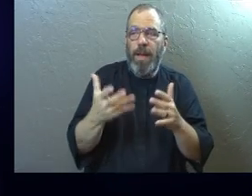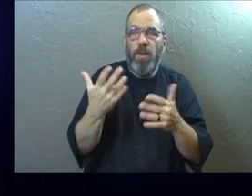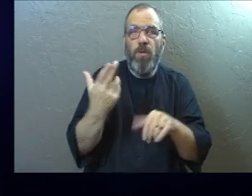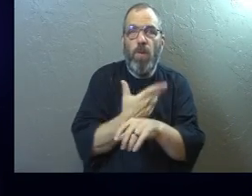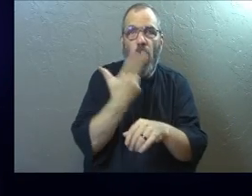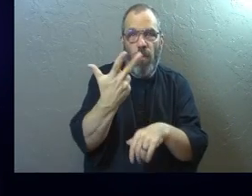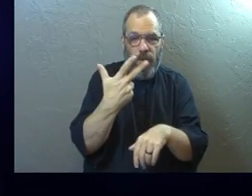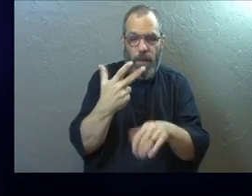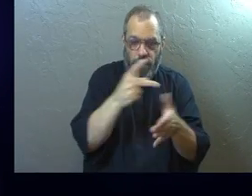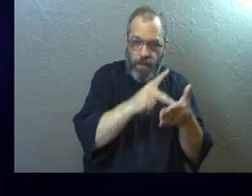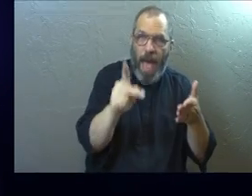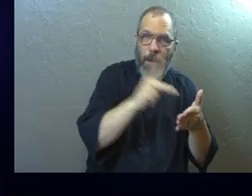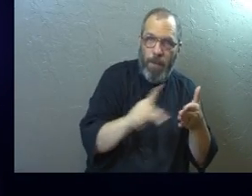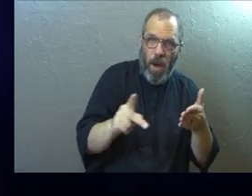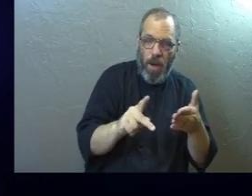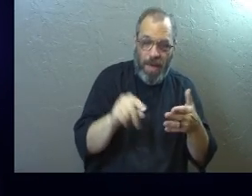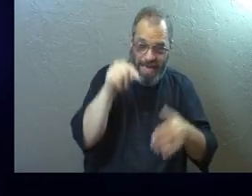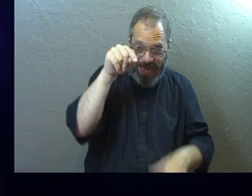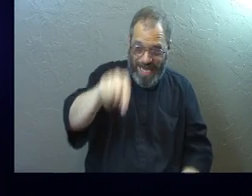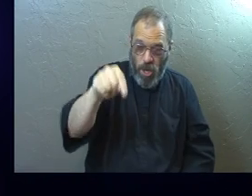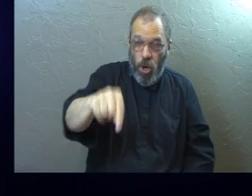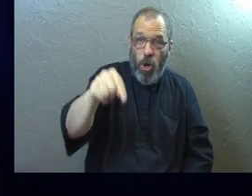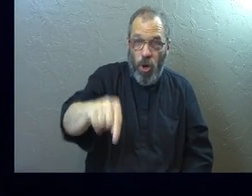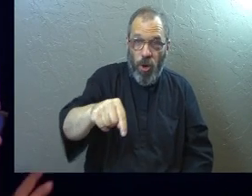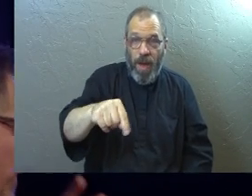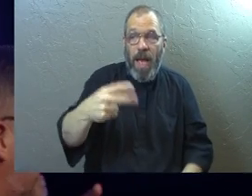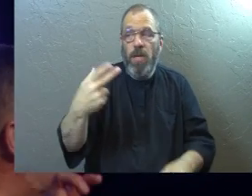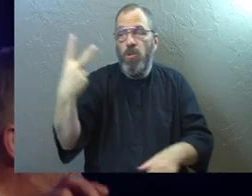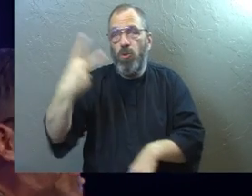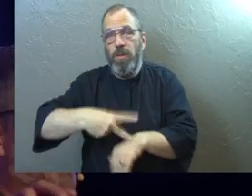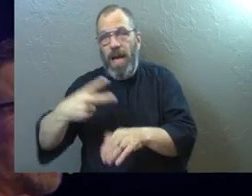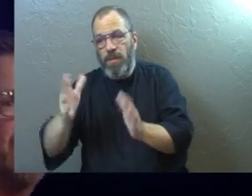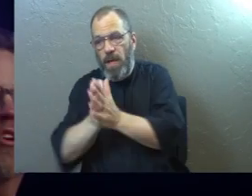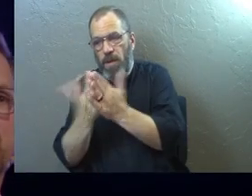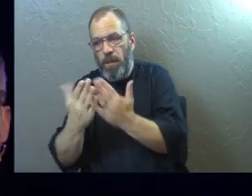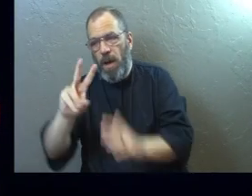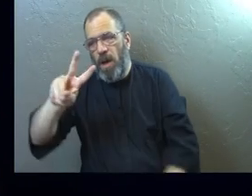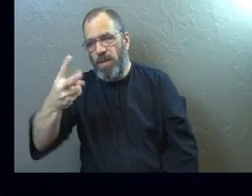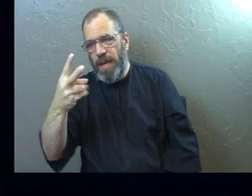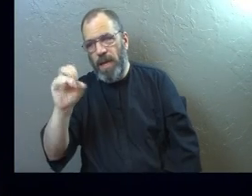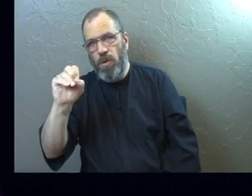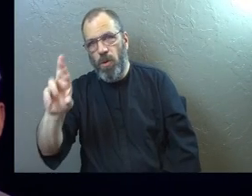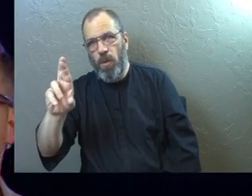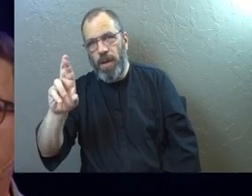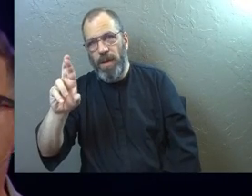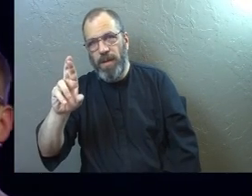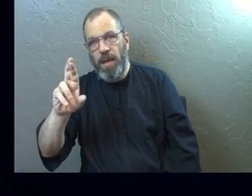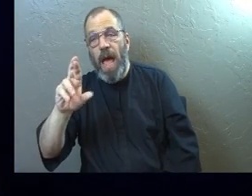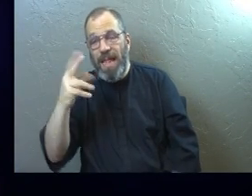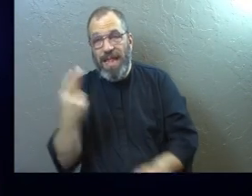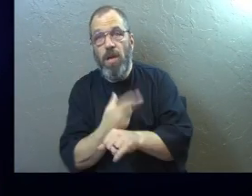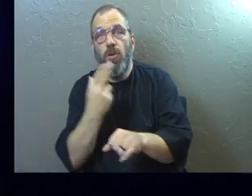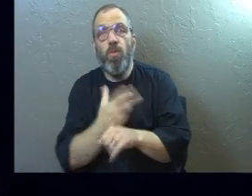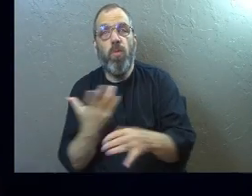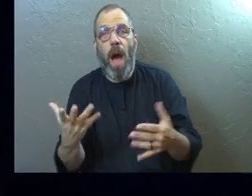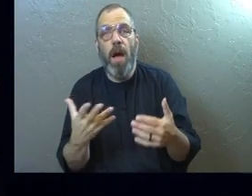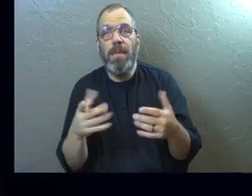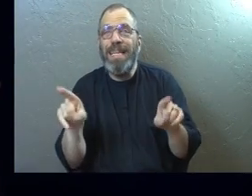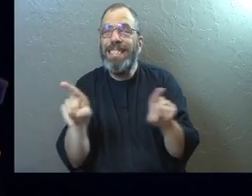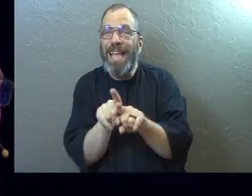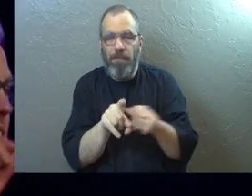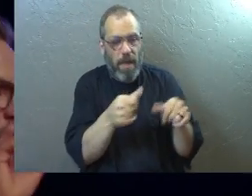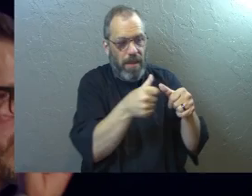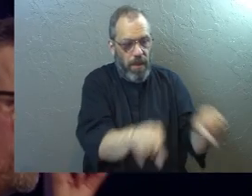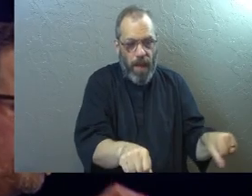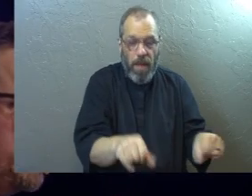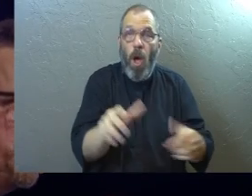three times by Paul. It's used here once and then it's used twice in the book of 2 Corinthians. And the usages there are the same